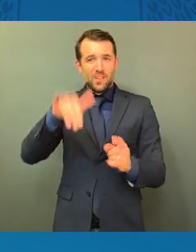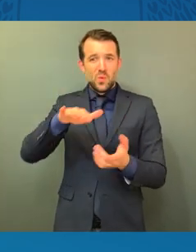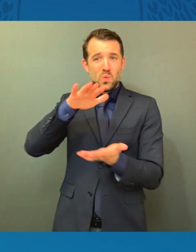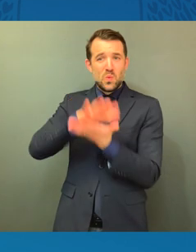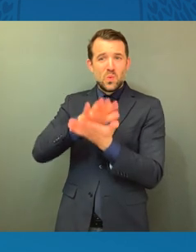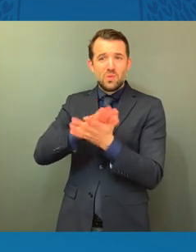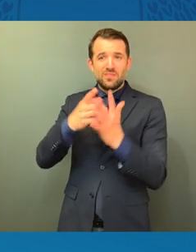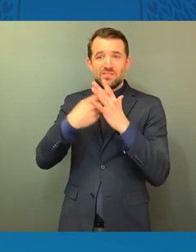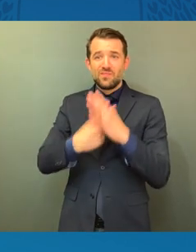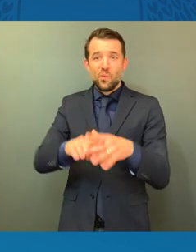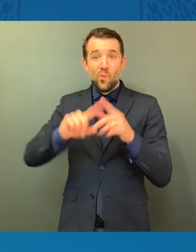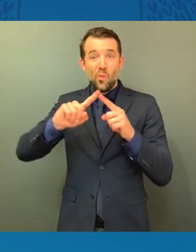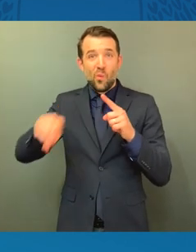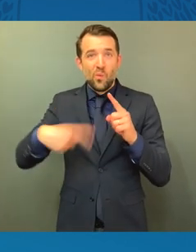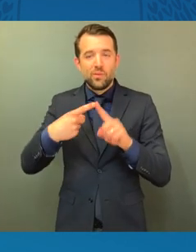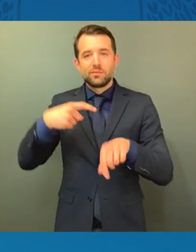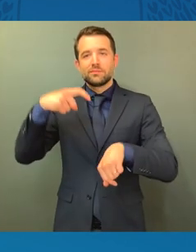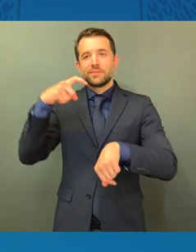up.